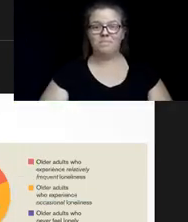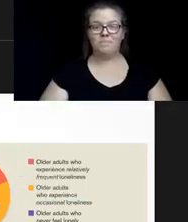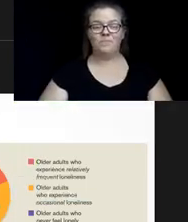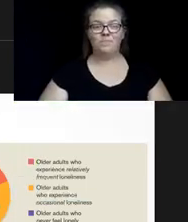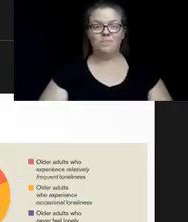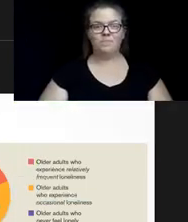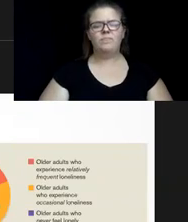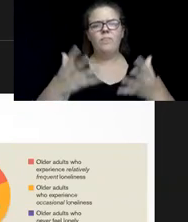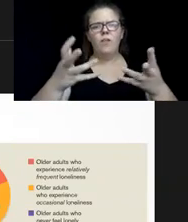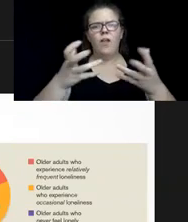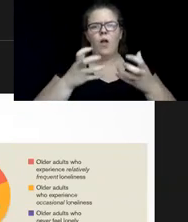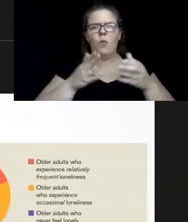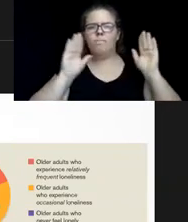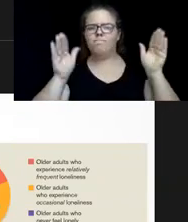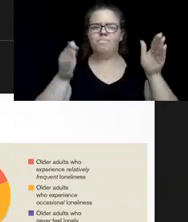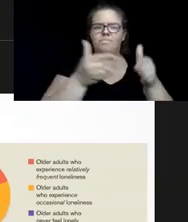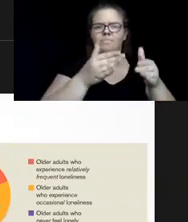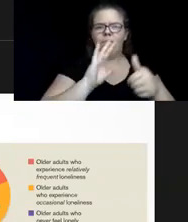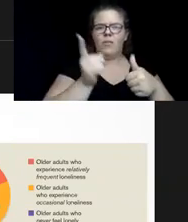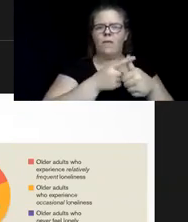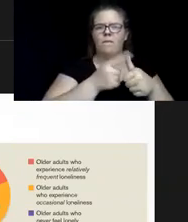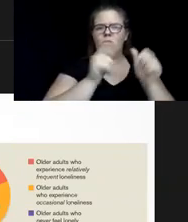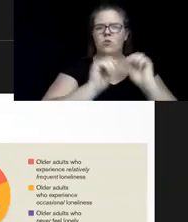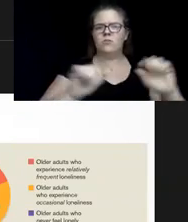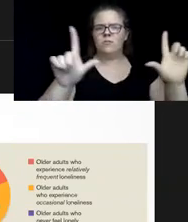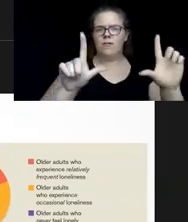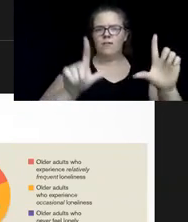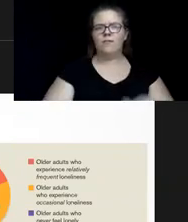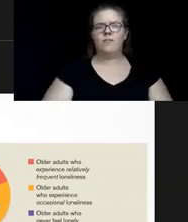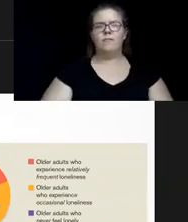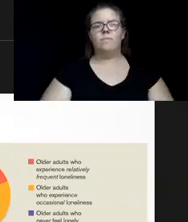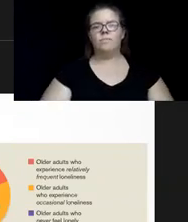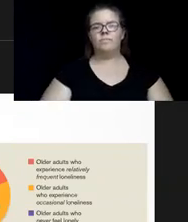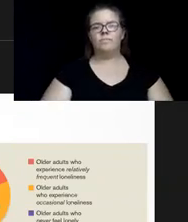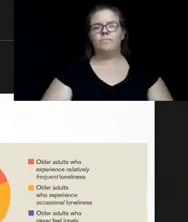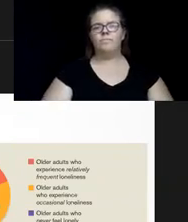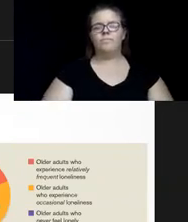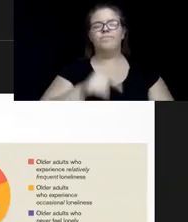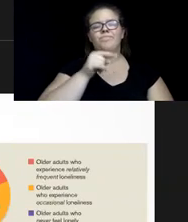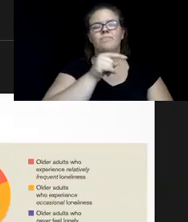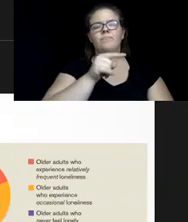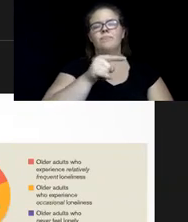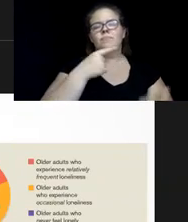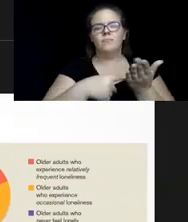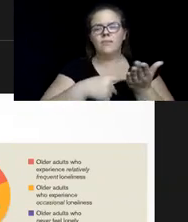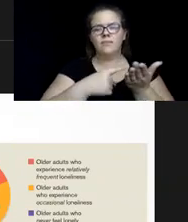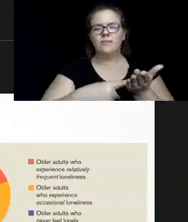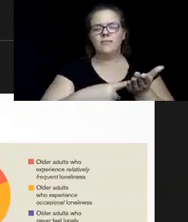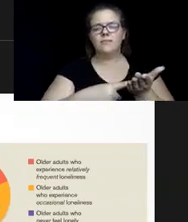I want to draw your attention to the first slide, which is talking about the